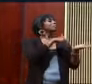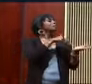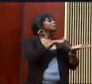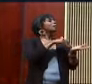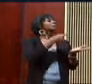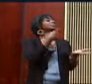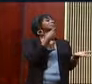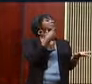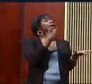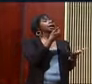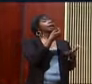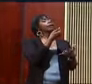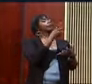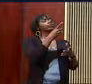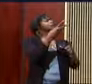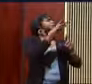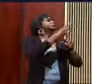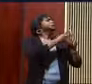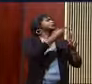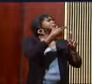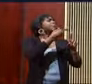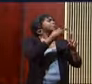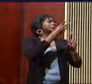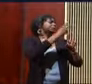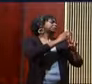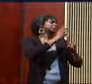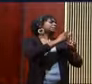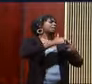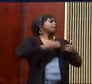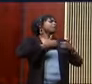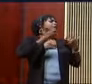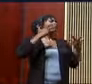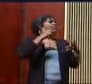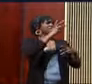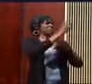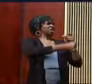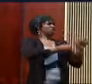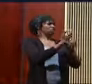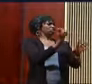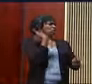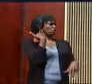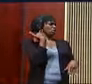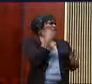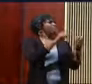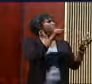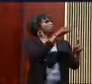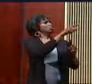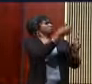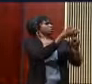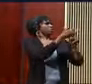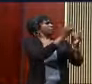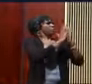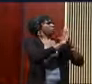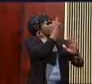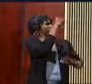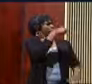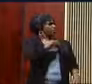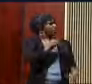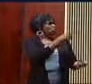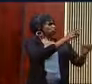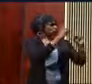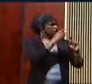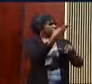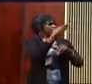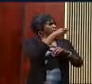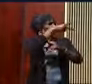had given me but six months to live. And that's over six years ago, pastor. But when you prayed for me, you hoped